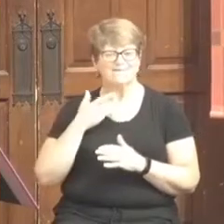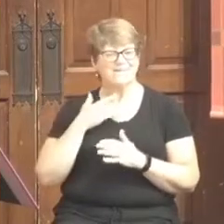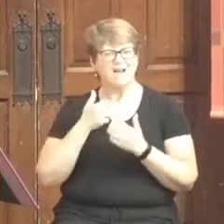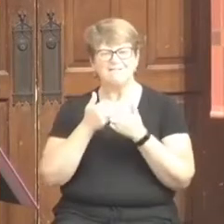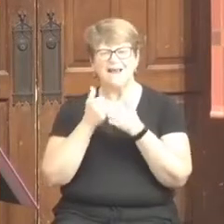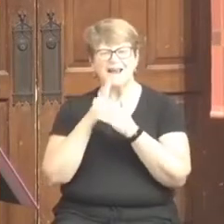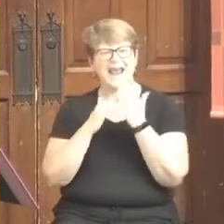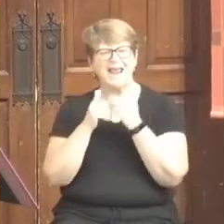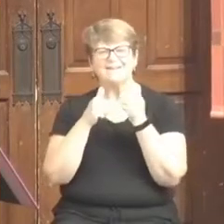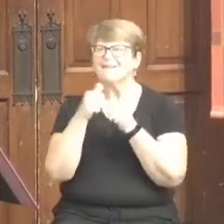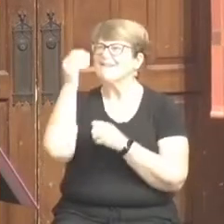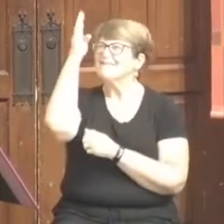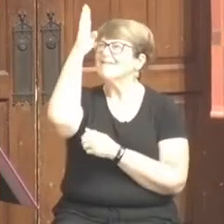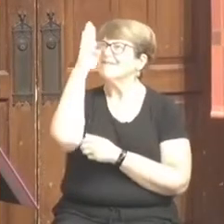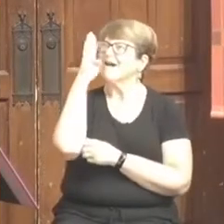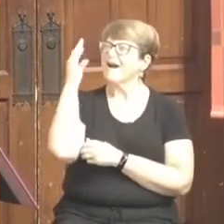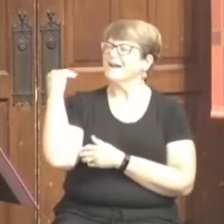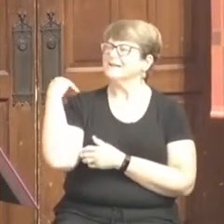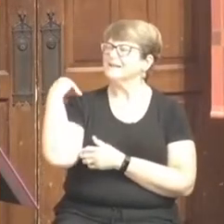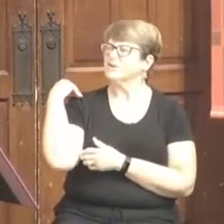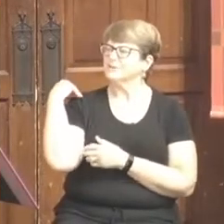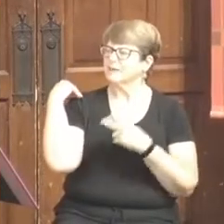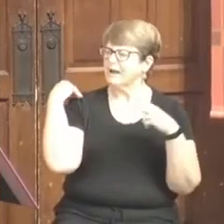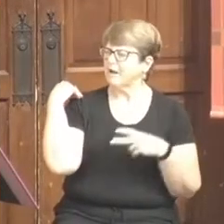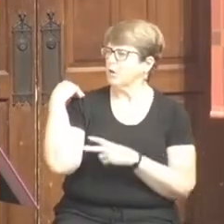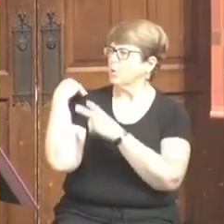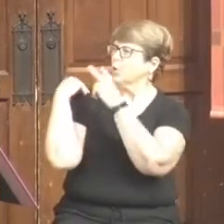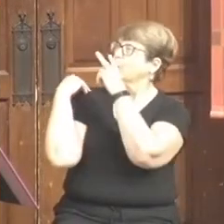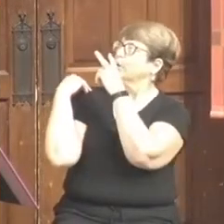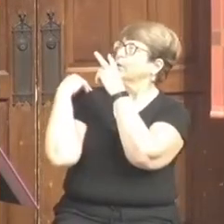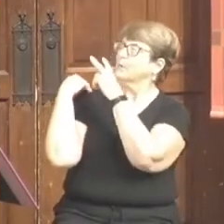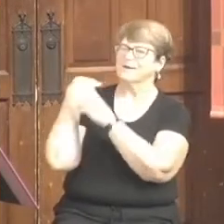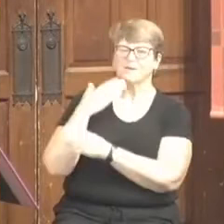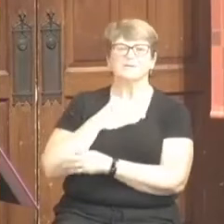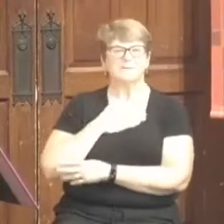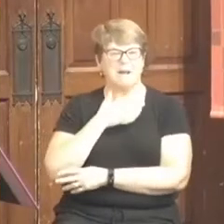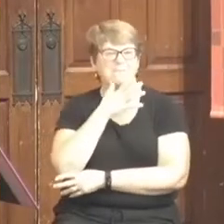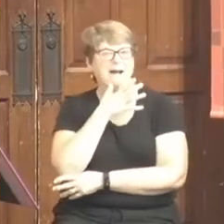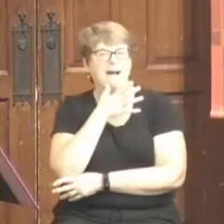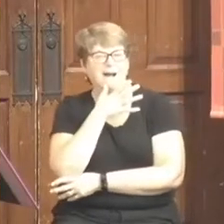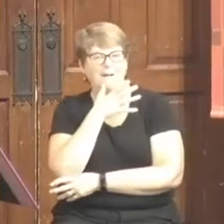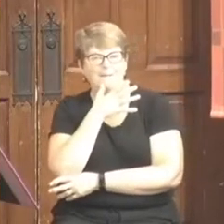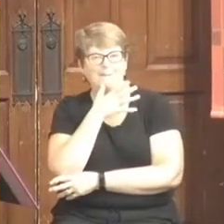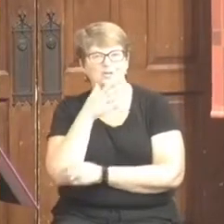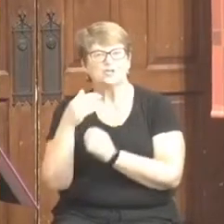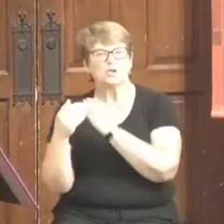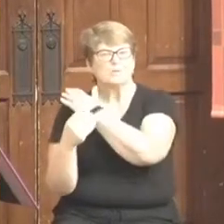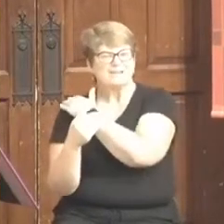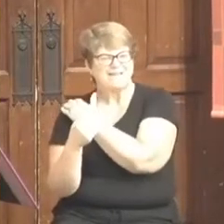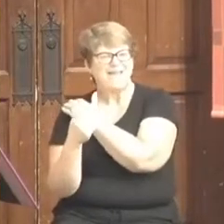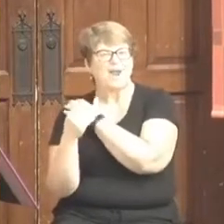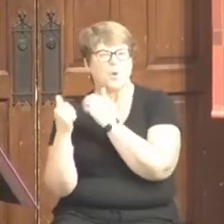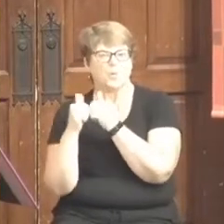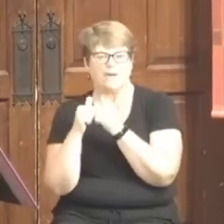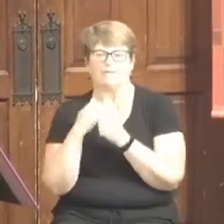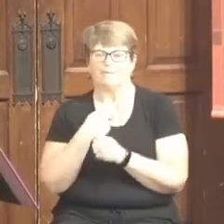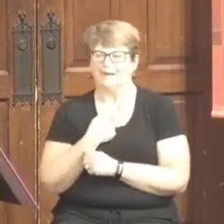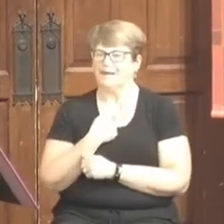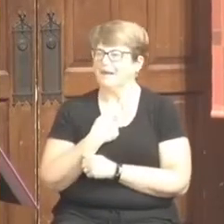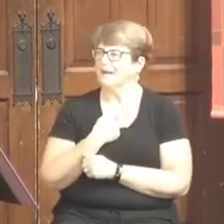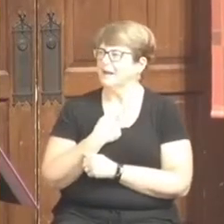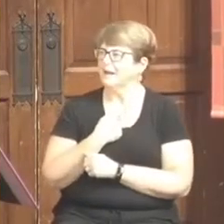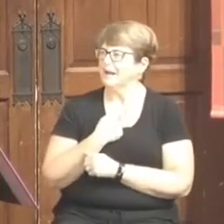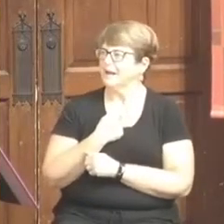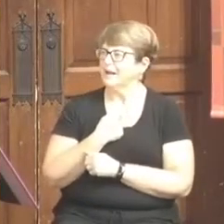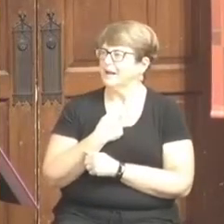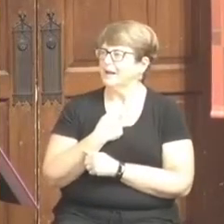God. God. And I've looked up and it was my mom who was there to pray with me. And it